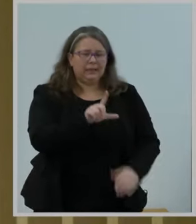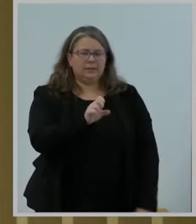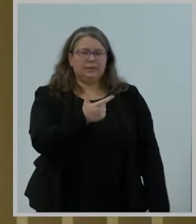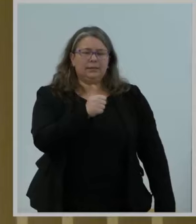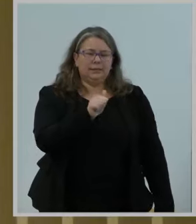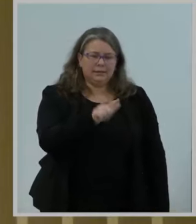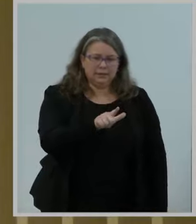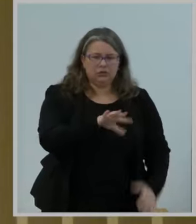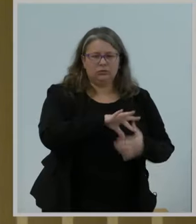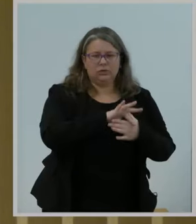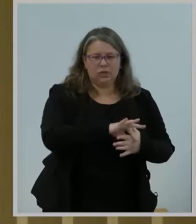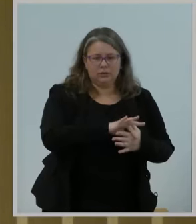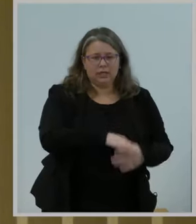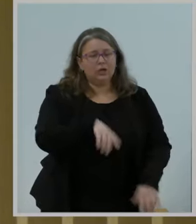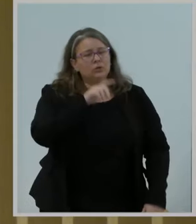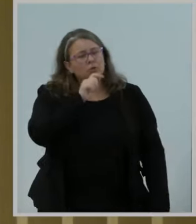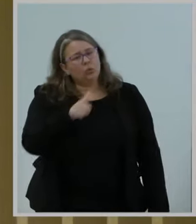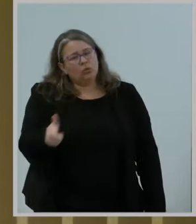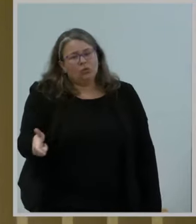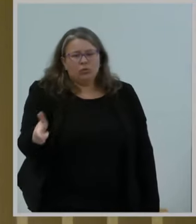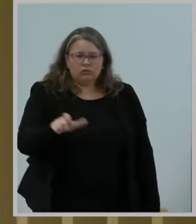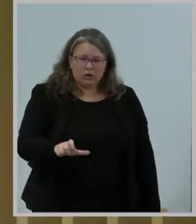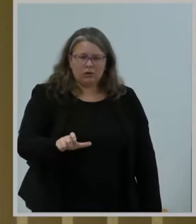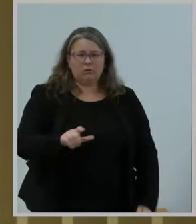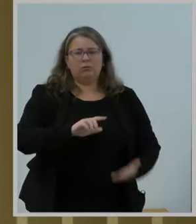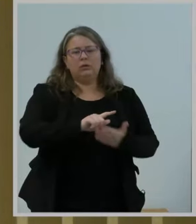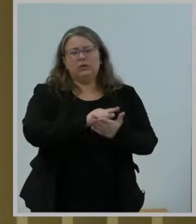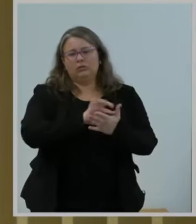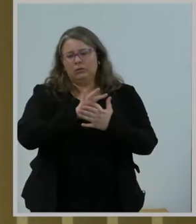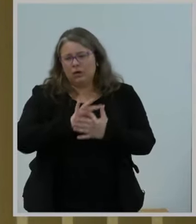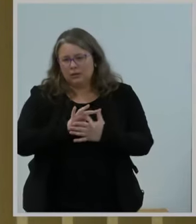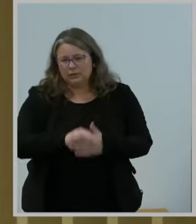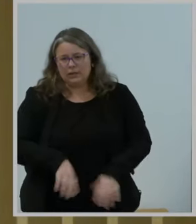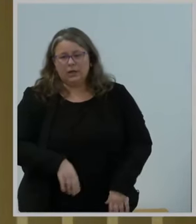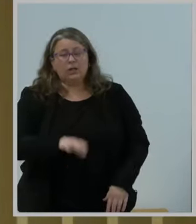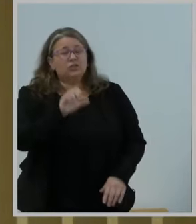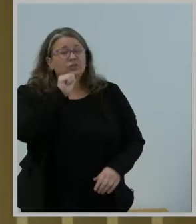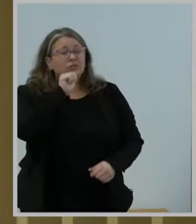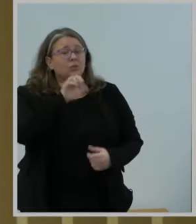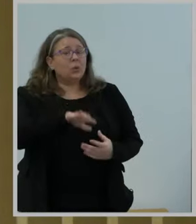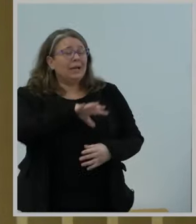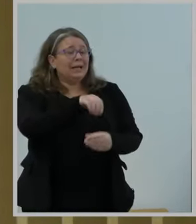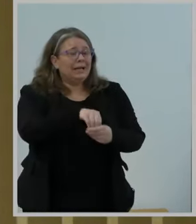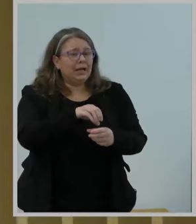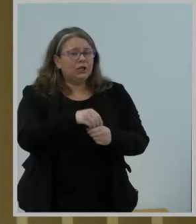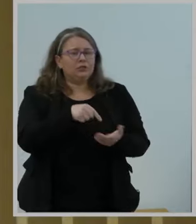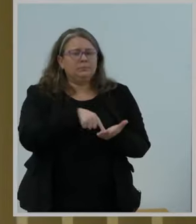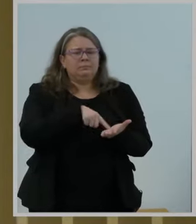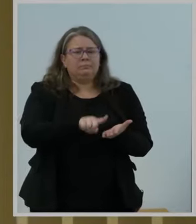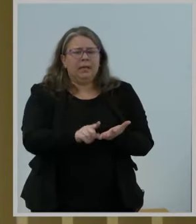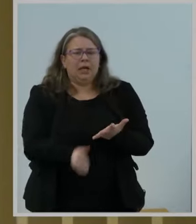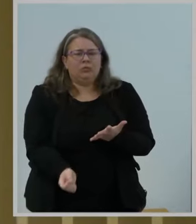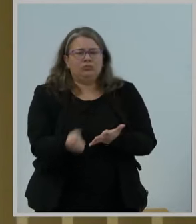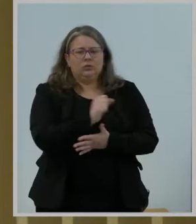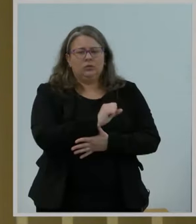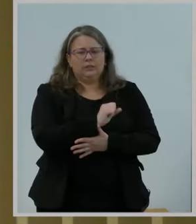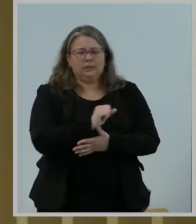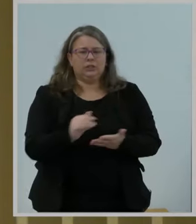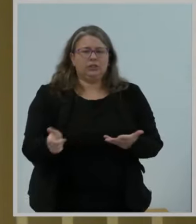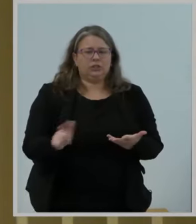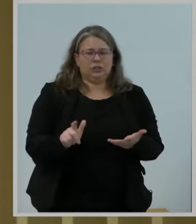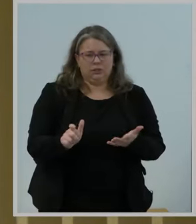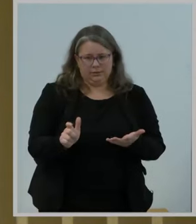in paid prioritization. Don't make it harder for the Internet to drive competition, create new